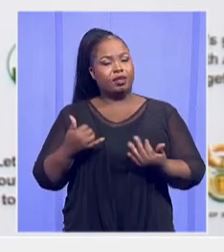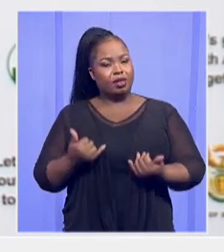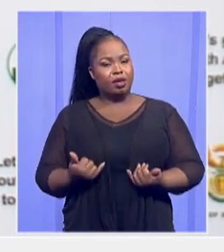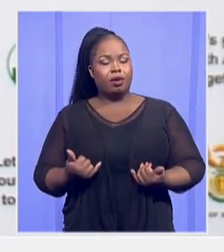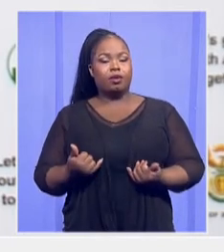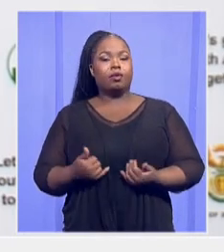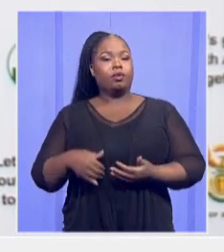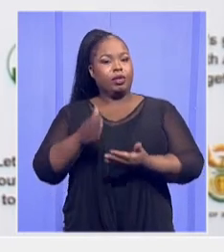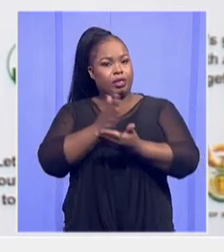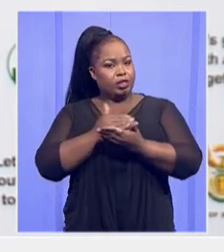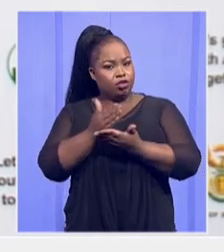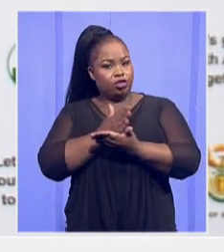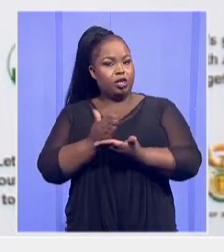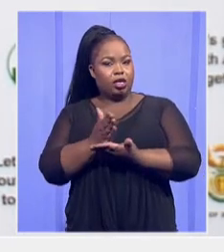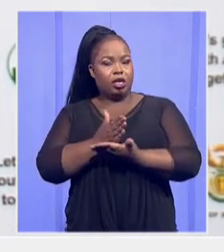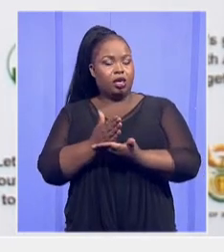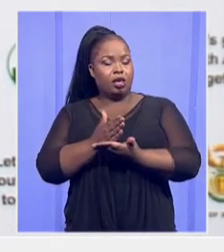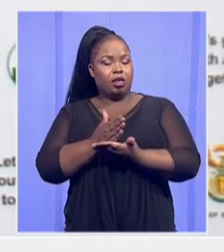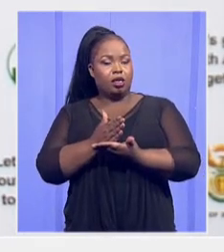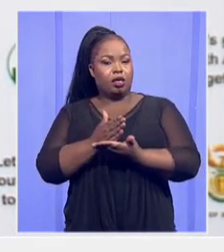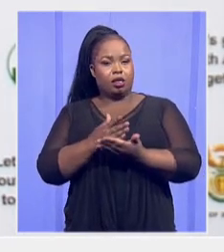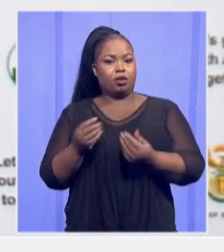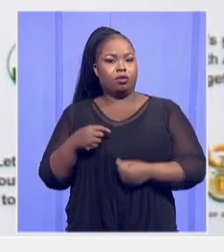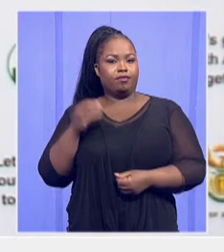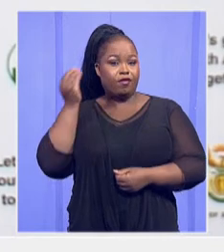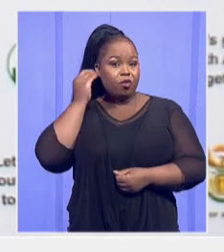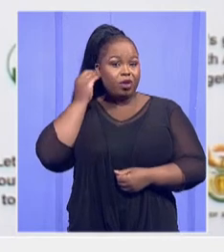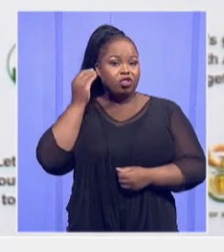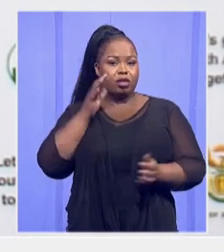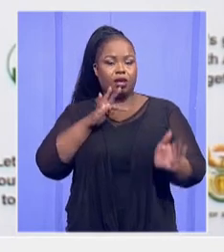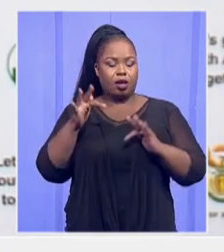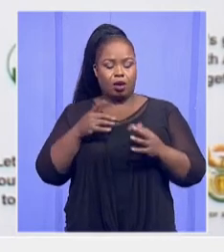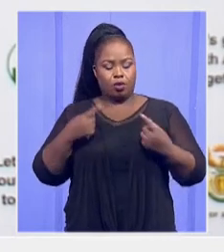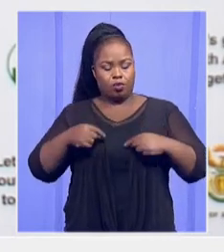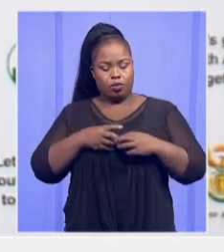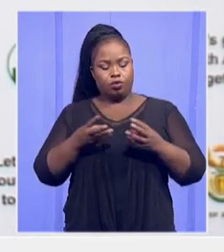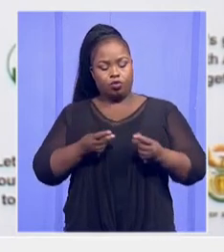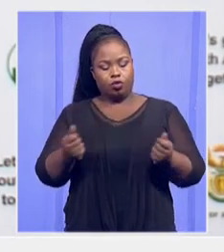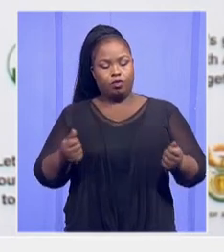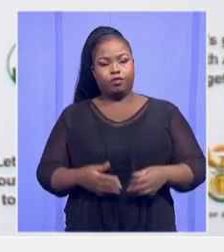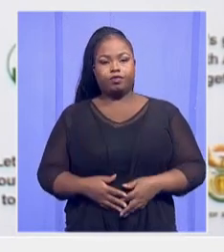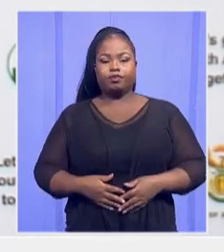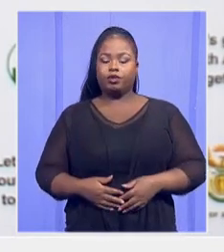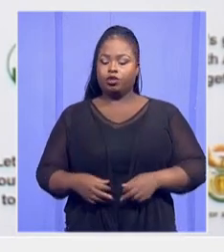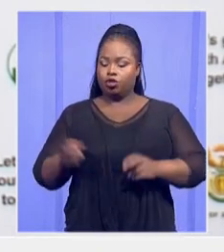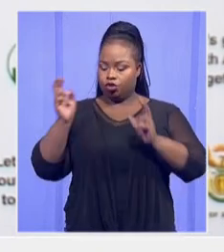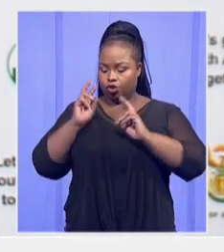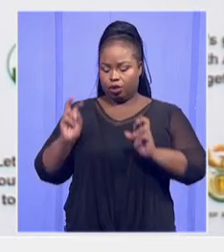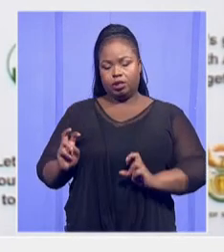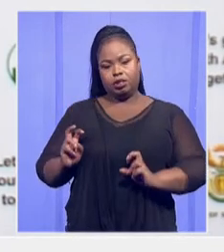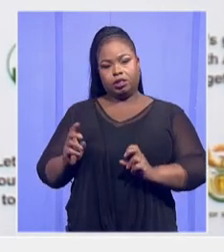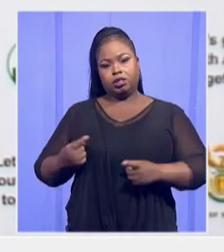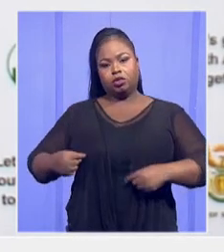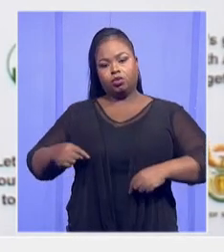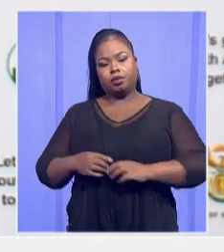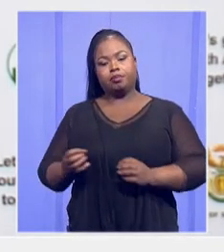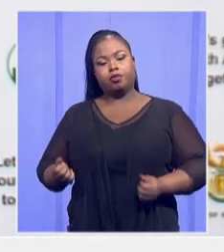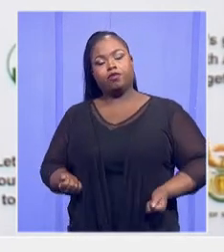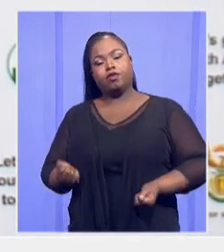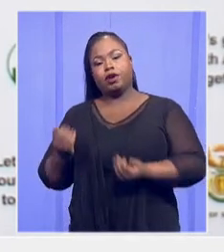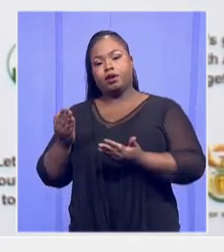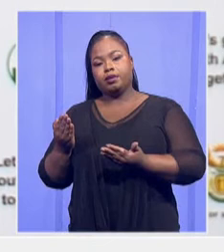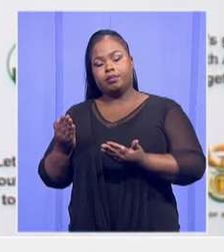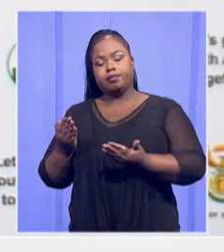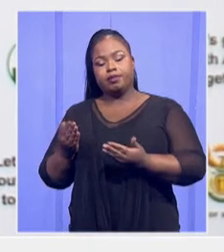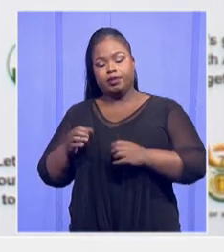data on how we've dealt with that. Electricity, we're providing supply